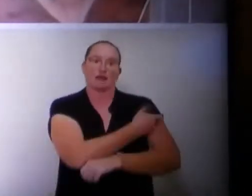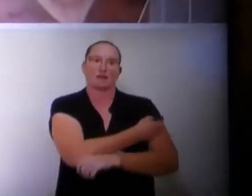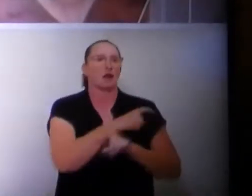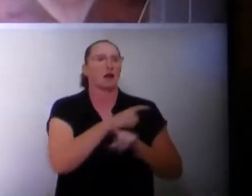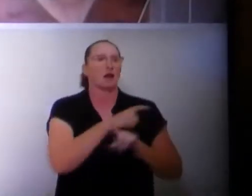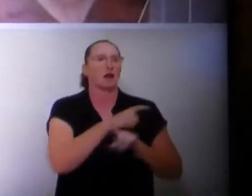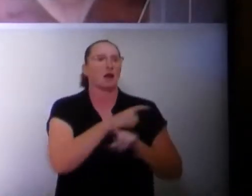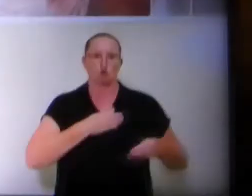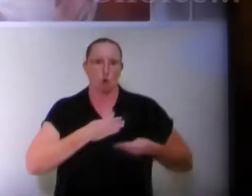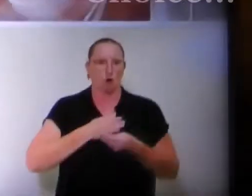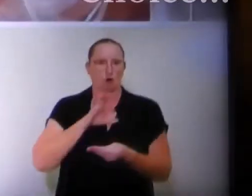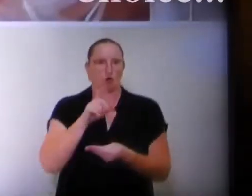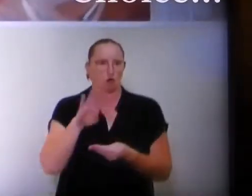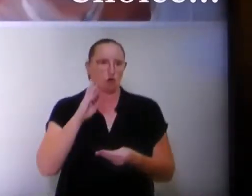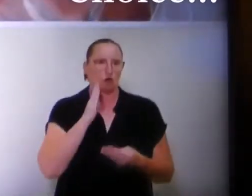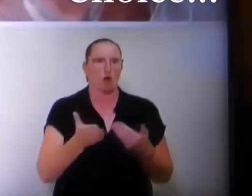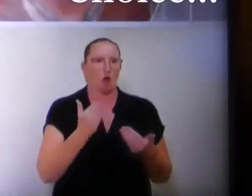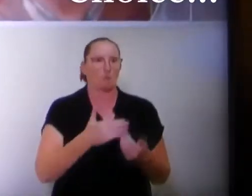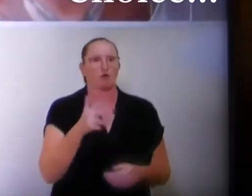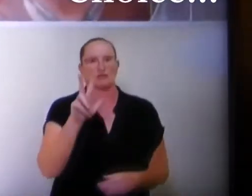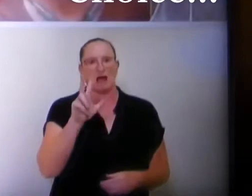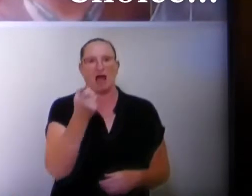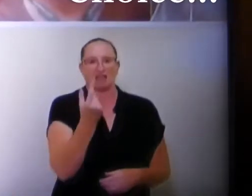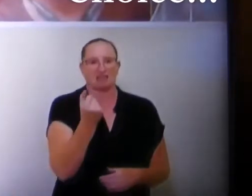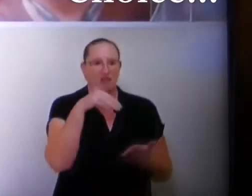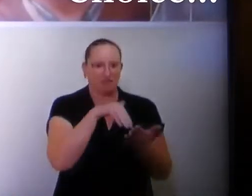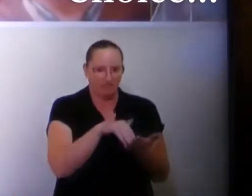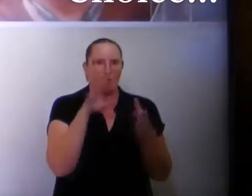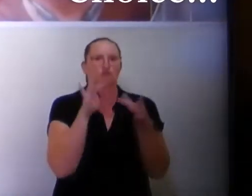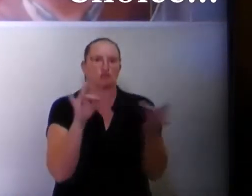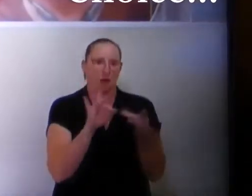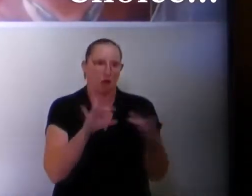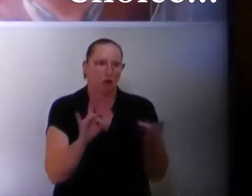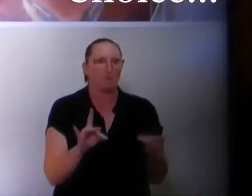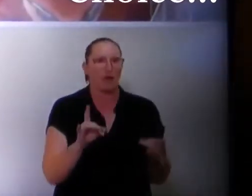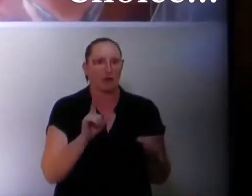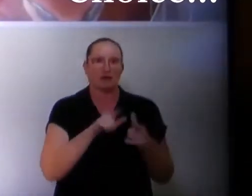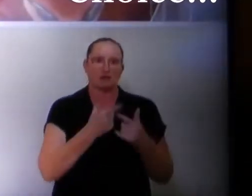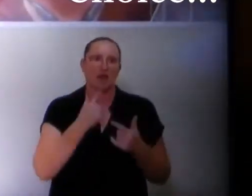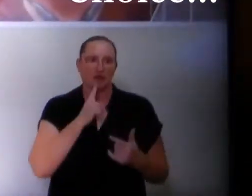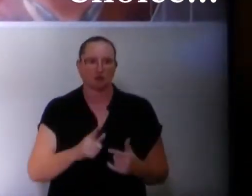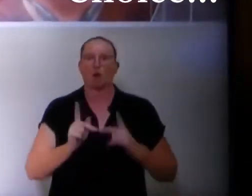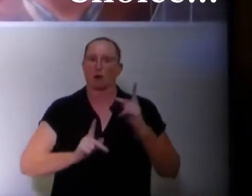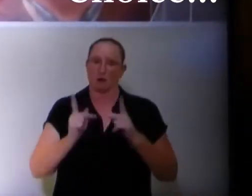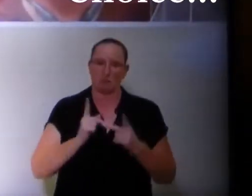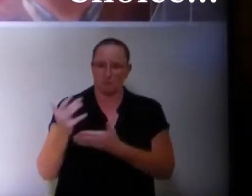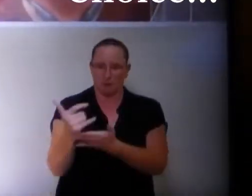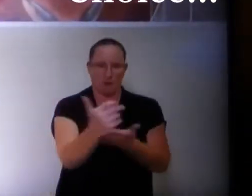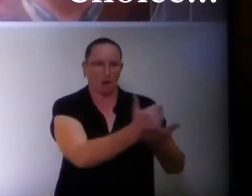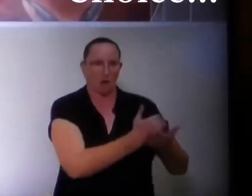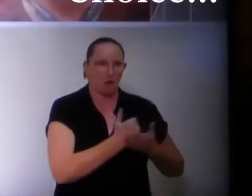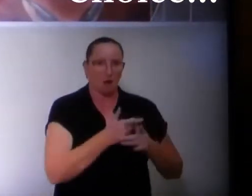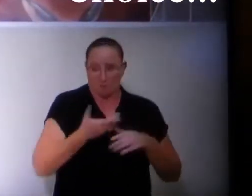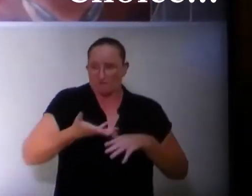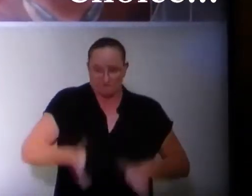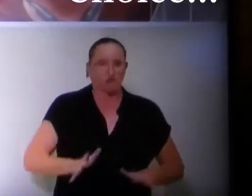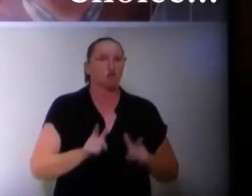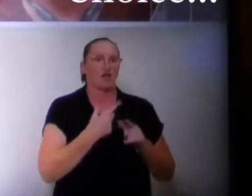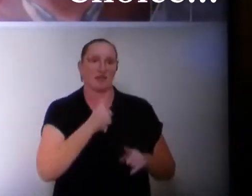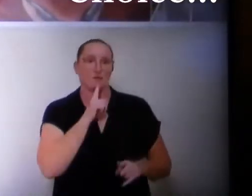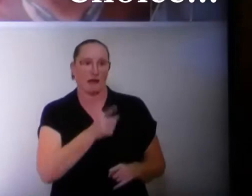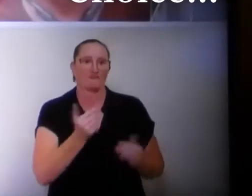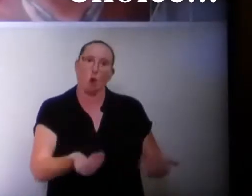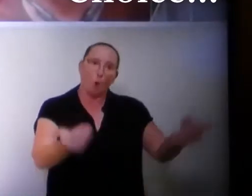the unintended... Thank you. ...1,000 signatures and 800 comments your constituents graciously took the time to submit over the past four days when I'm finished. They are